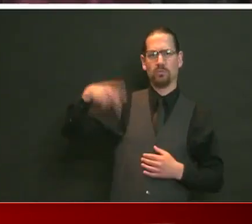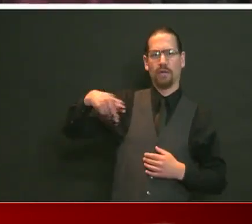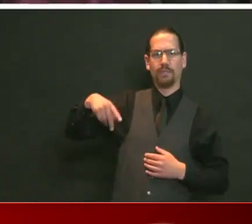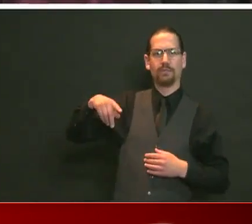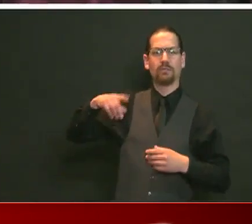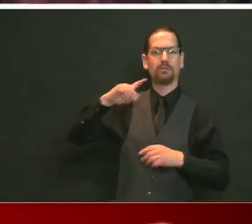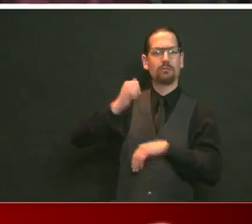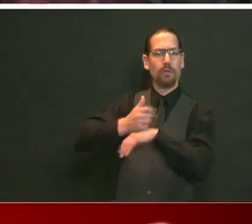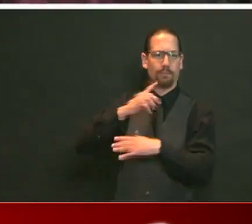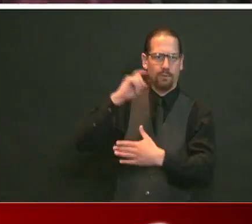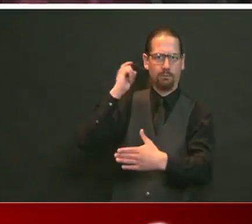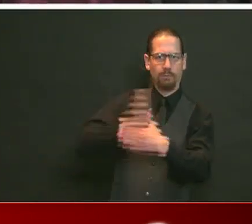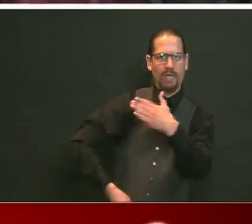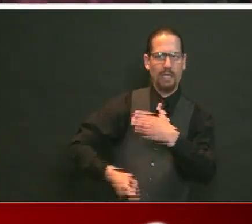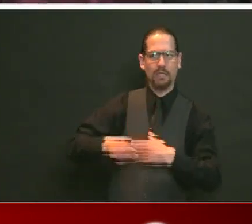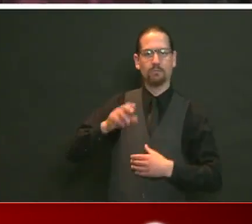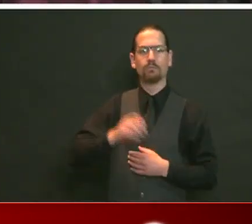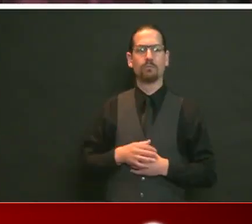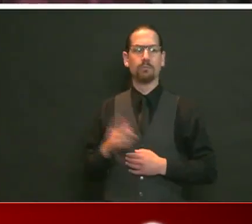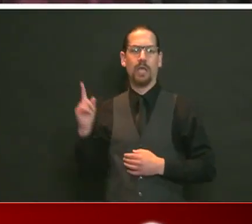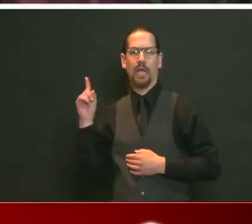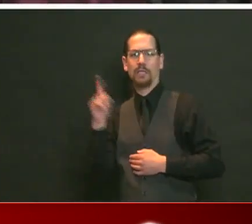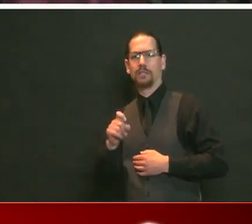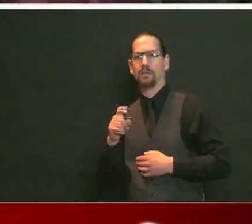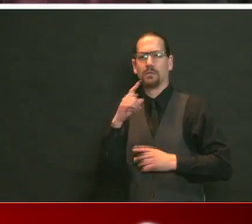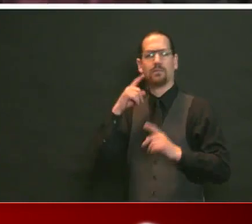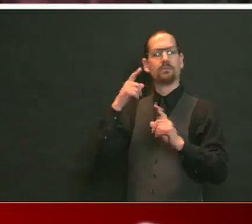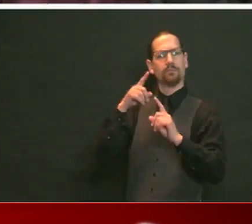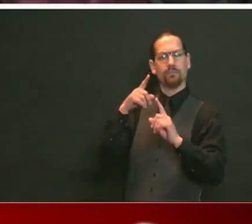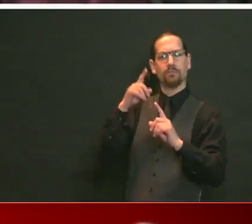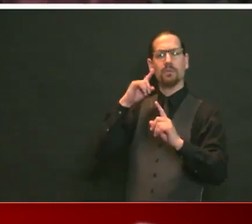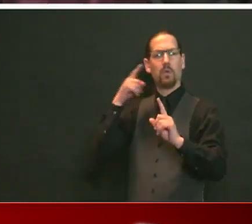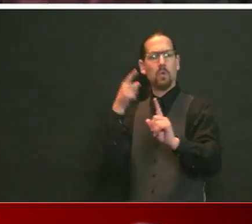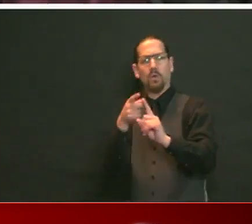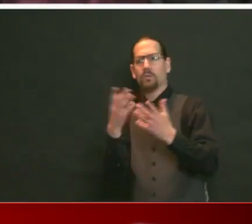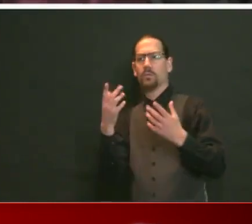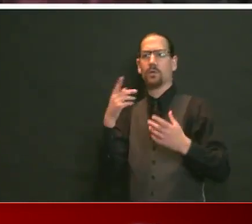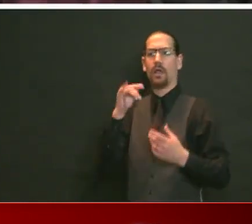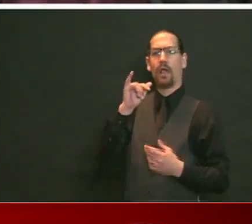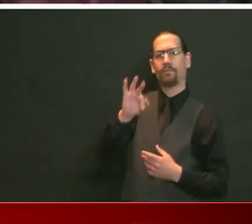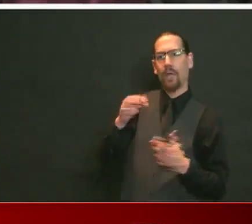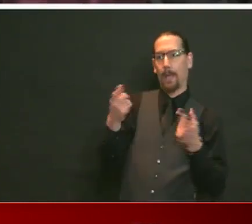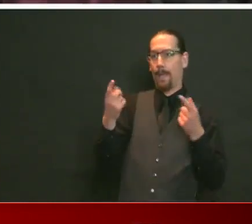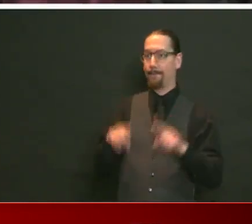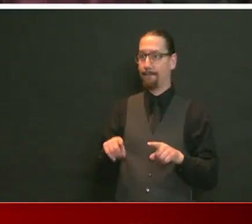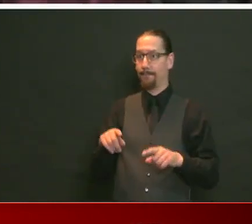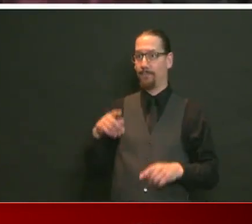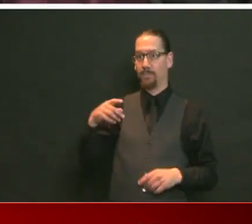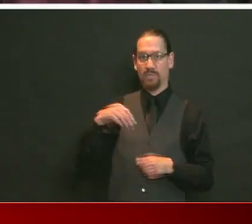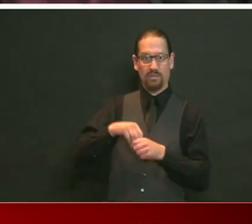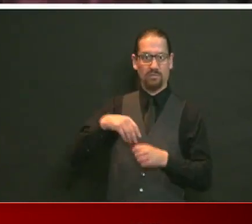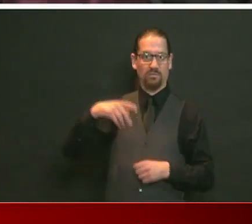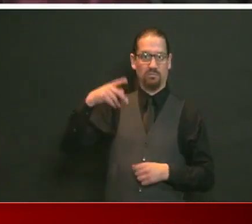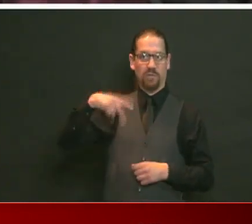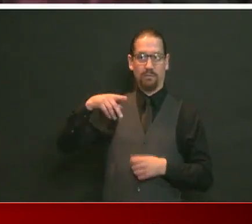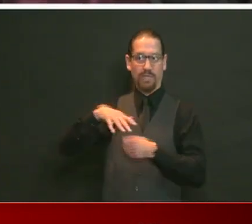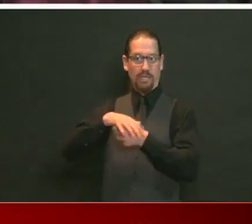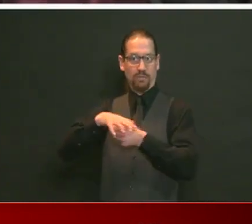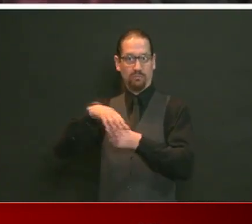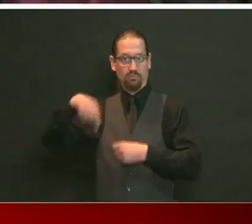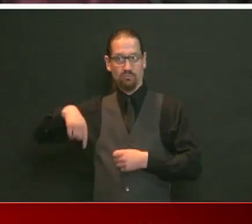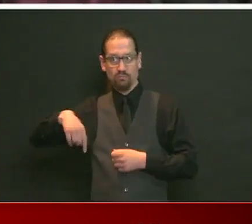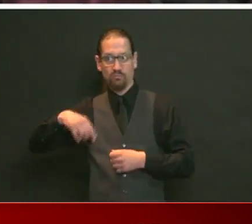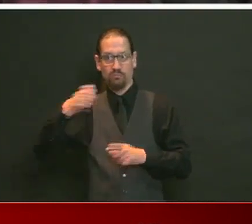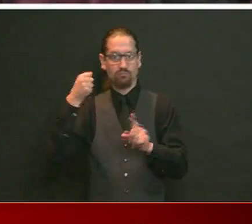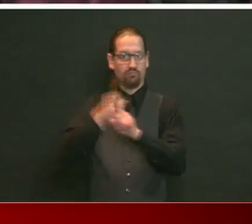number one goal or anything, but you look at what happened, again, in the PC area, and I think the average person says, how